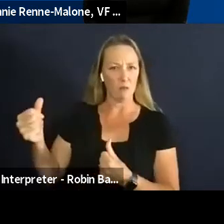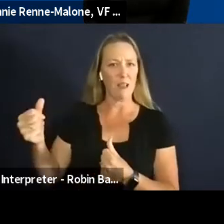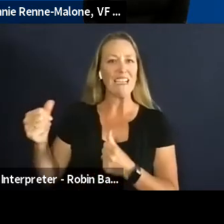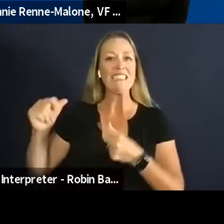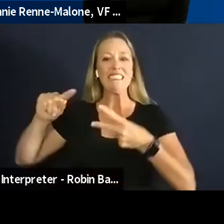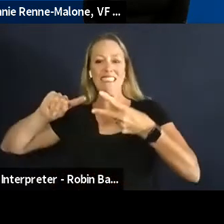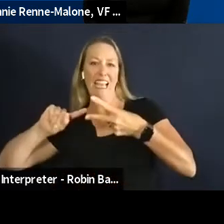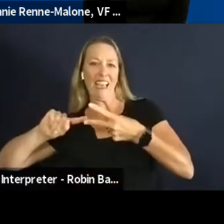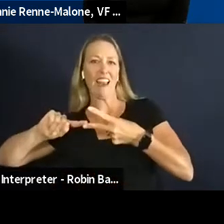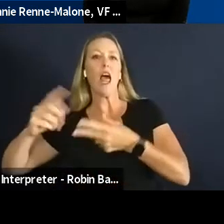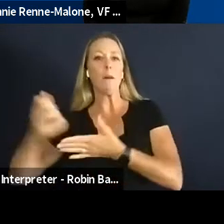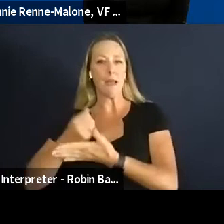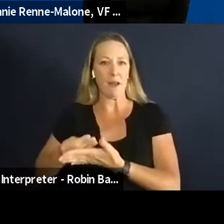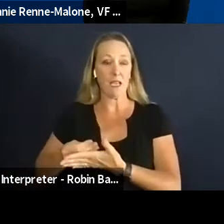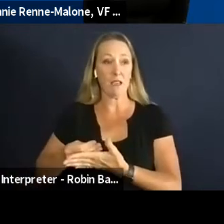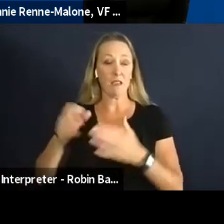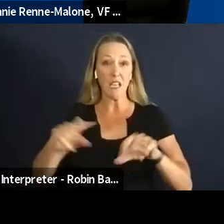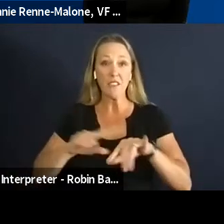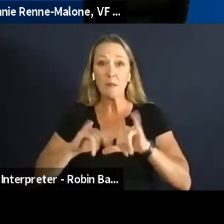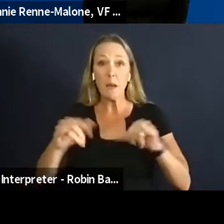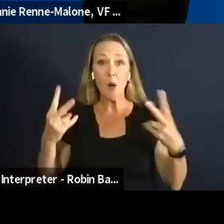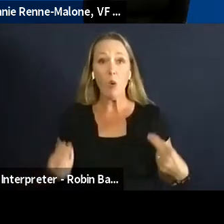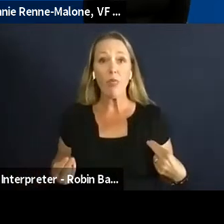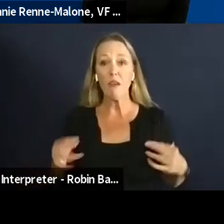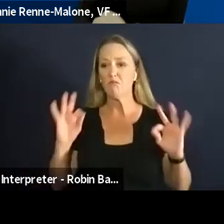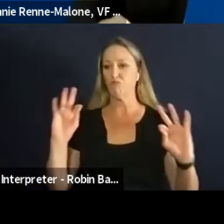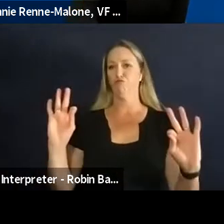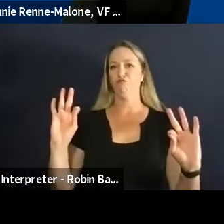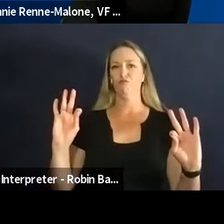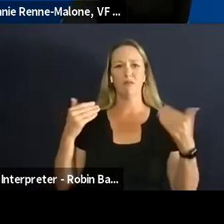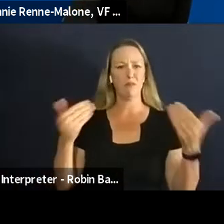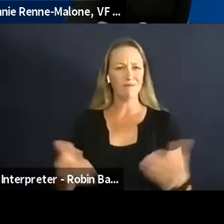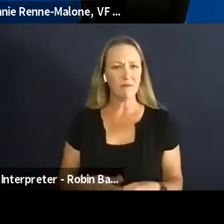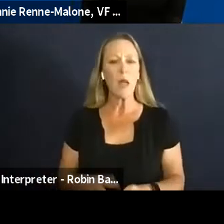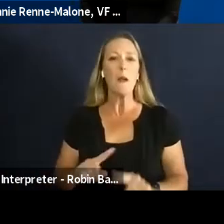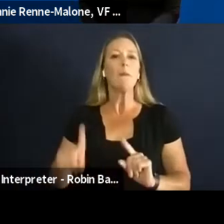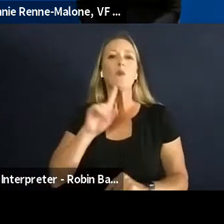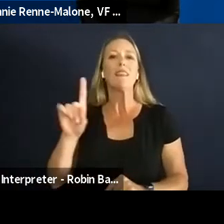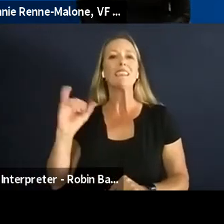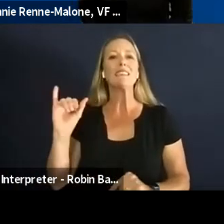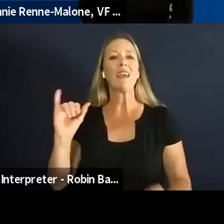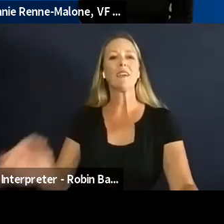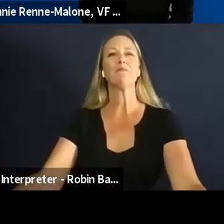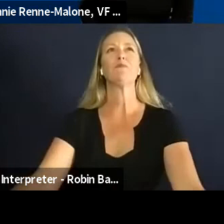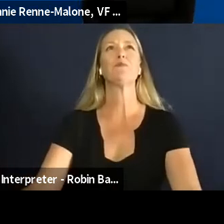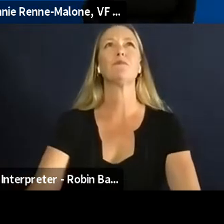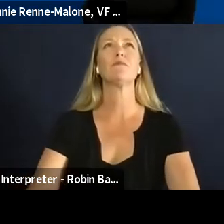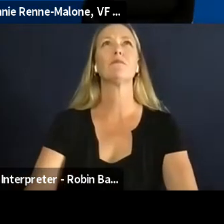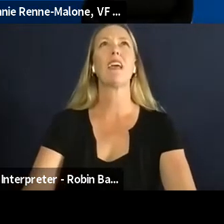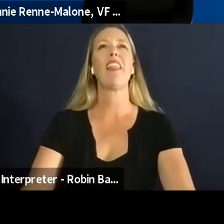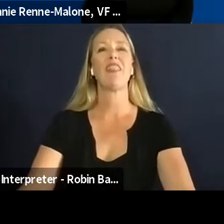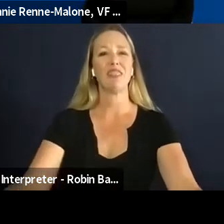and if you can do both at the same time then that is great but it's almost like disrupting a disrupting a system.